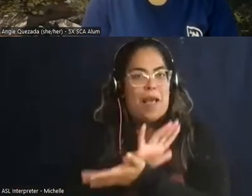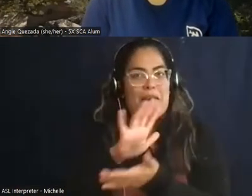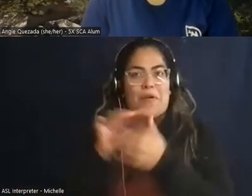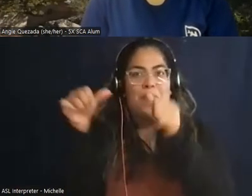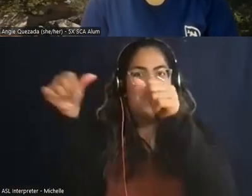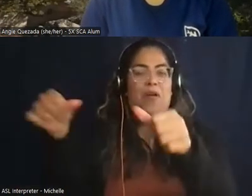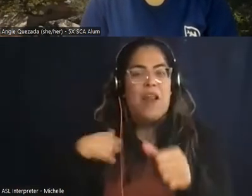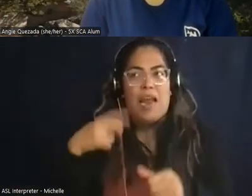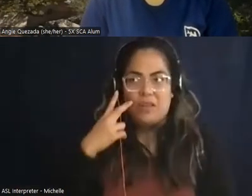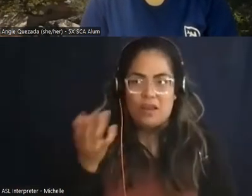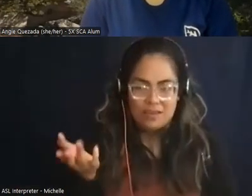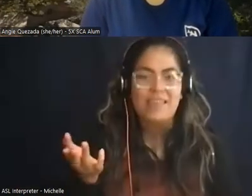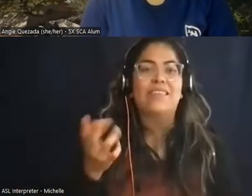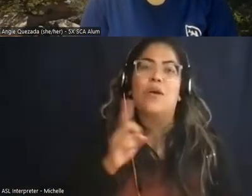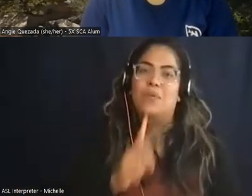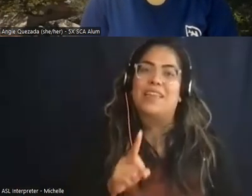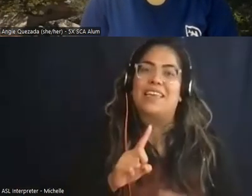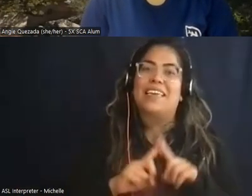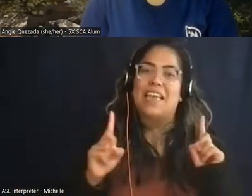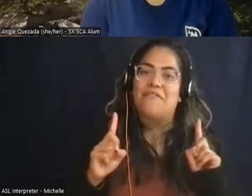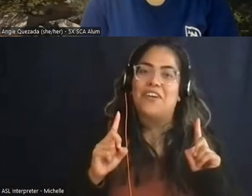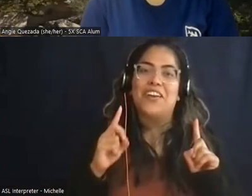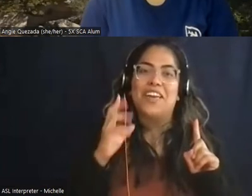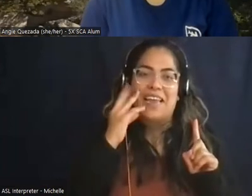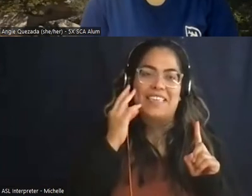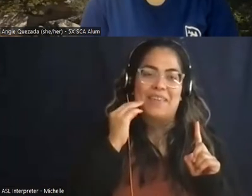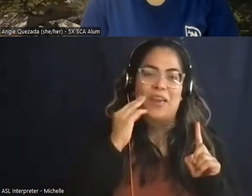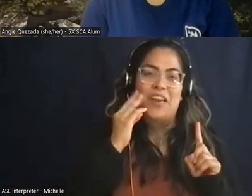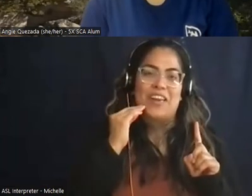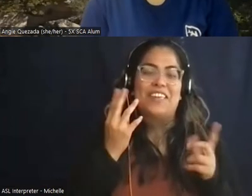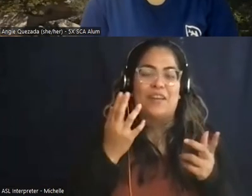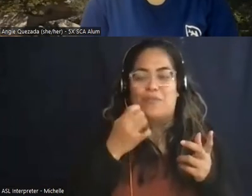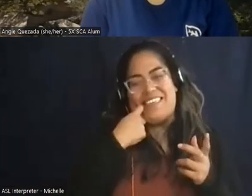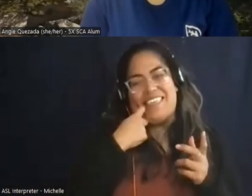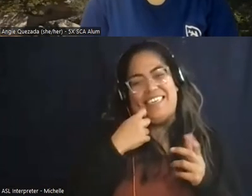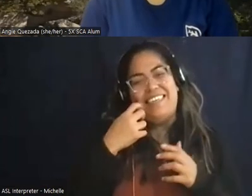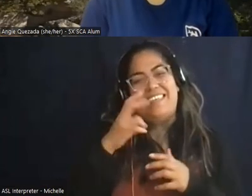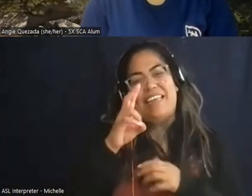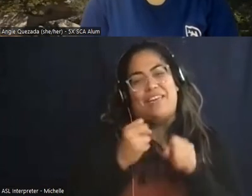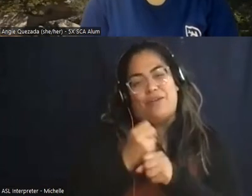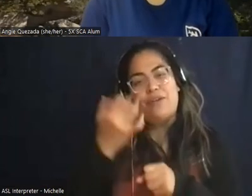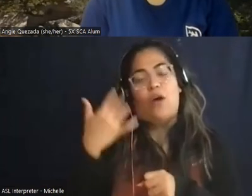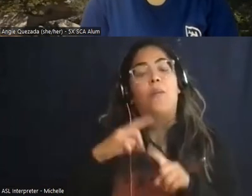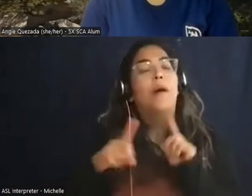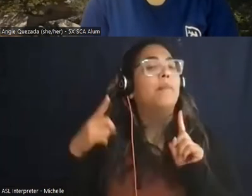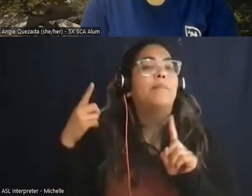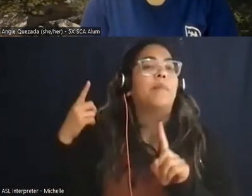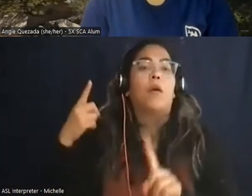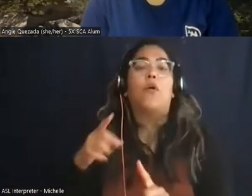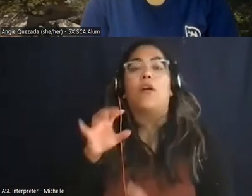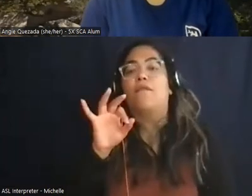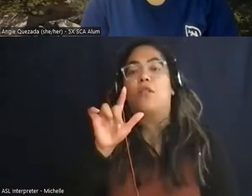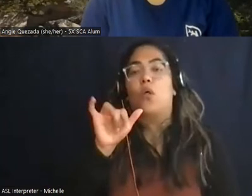in a what i'll say seven years ago slightly more you know recent time uh but to your to your point uh floyd and i forgive